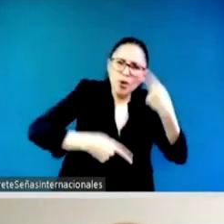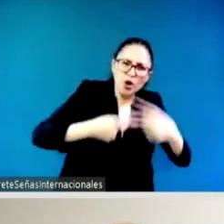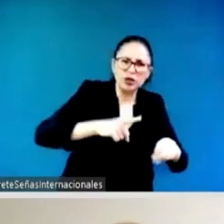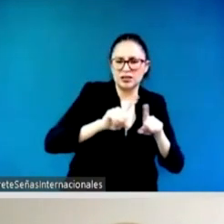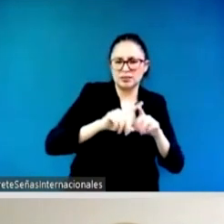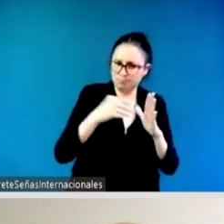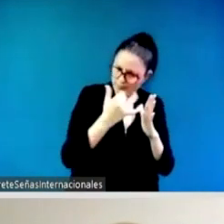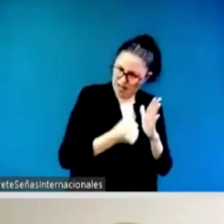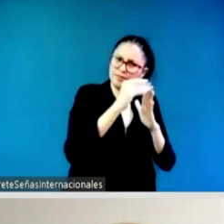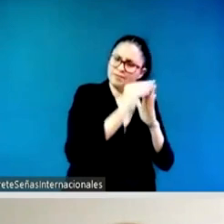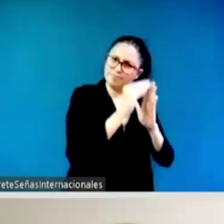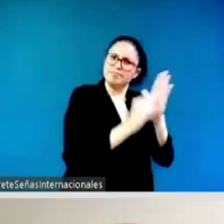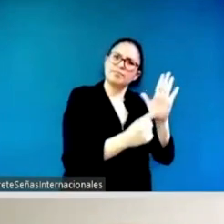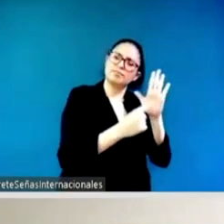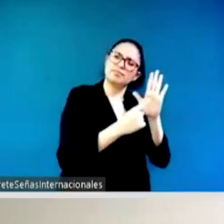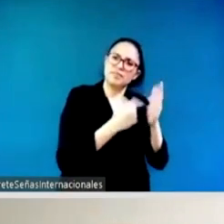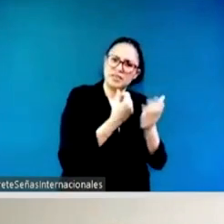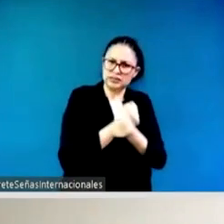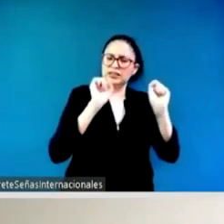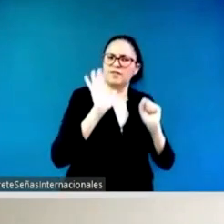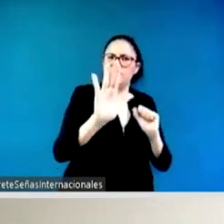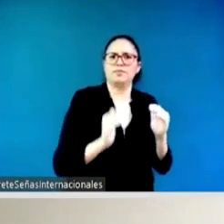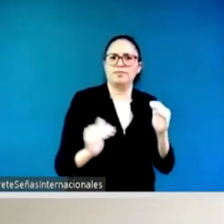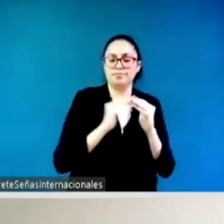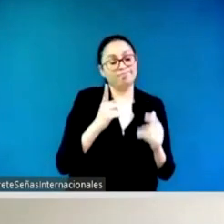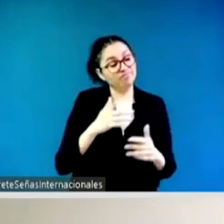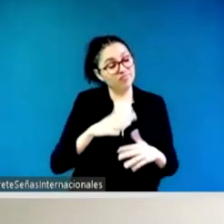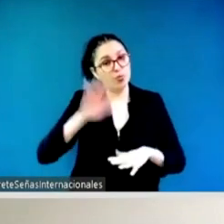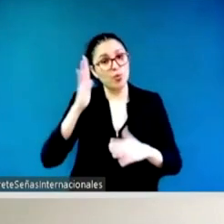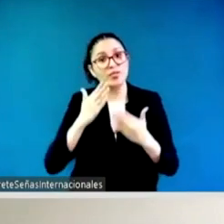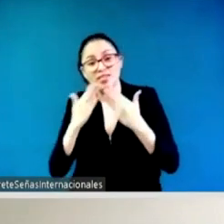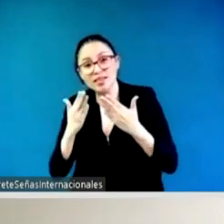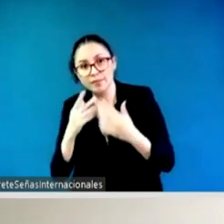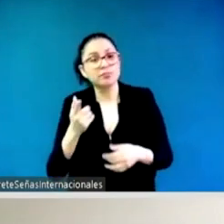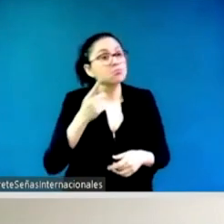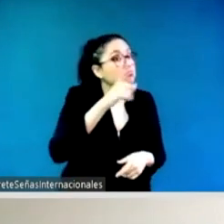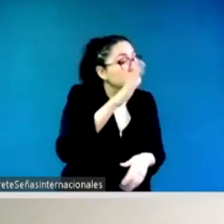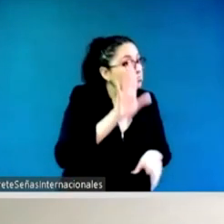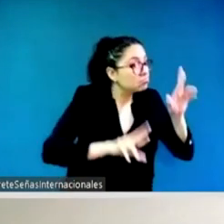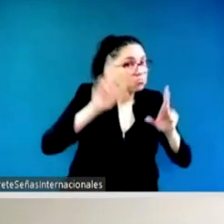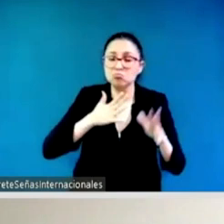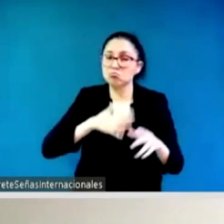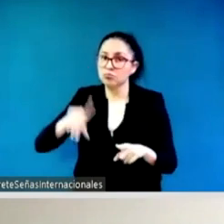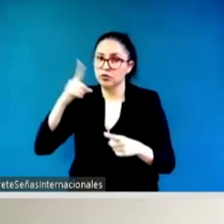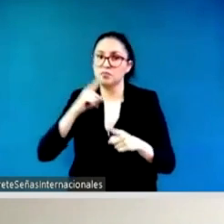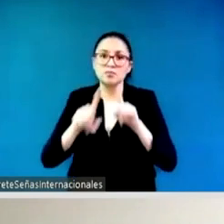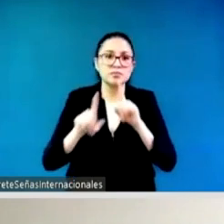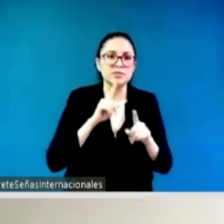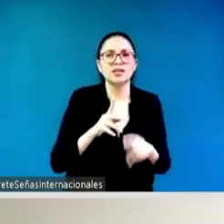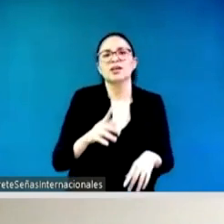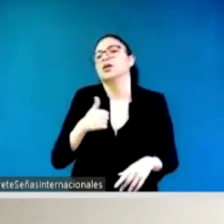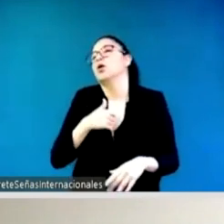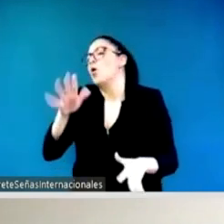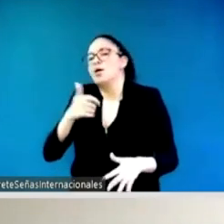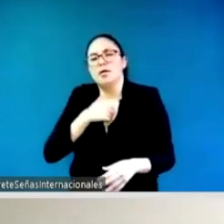question yeah thank you akima i love this question it's one of my favorites um i think it's and we discussed it a lot um